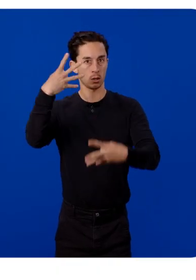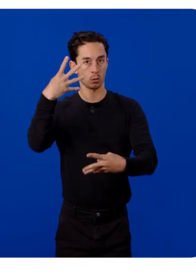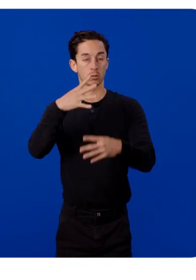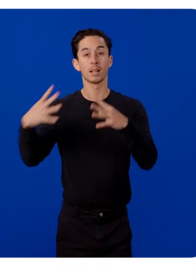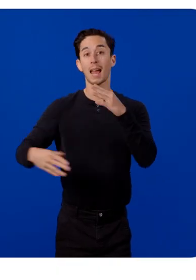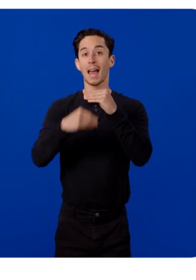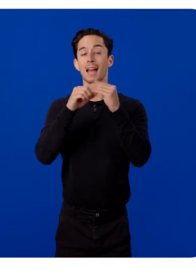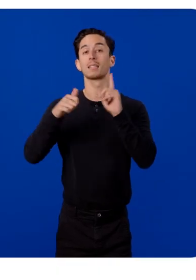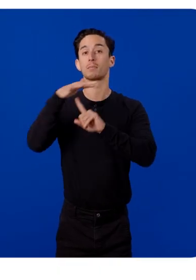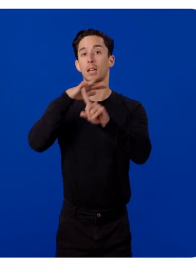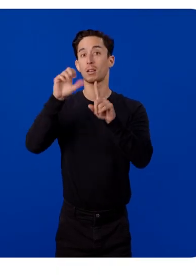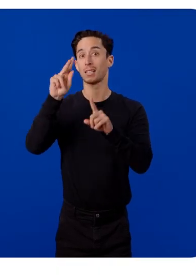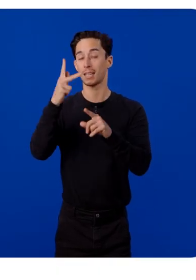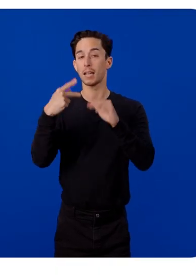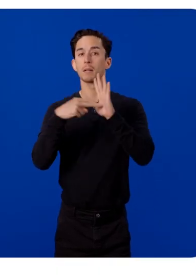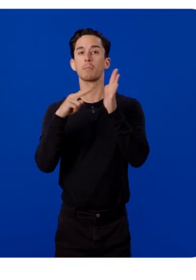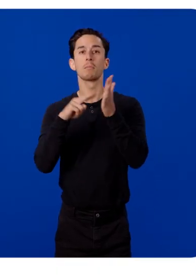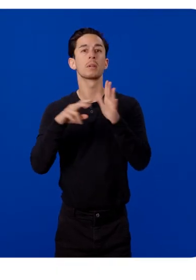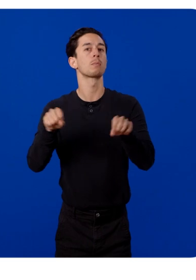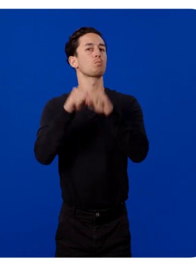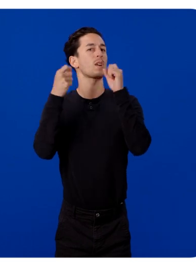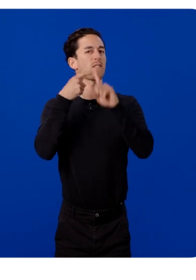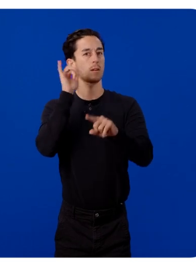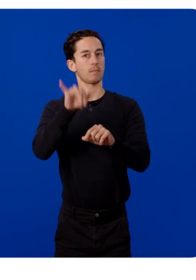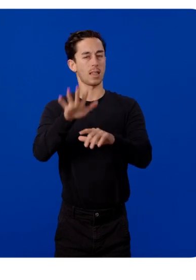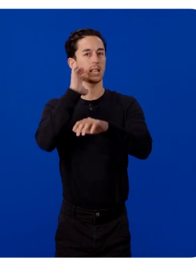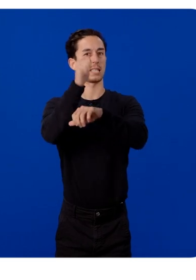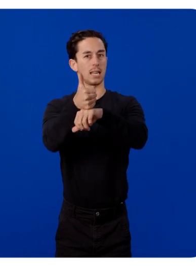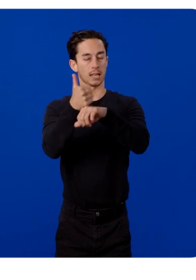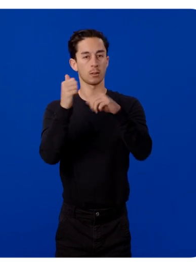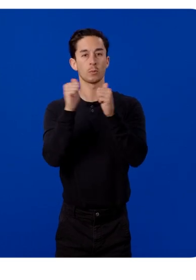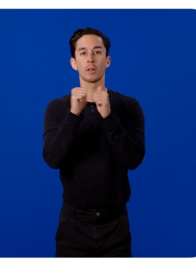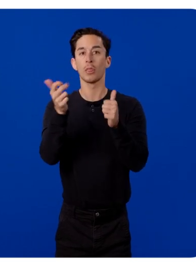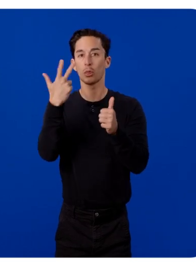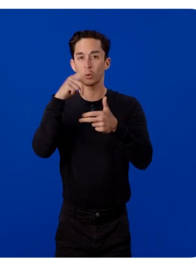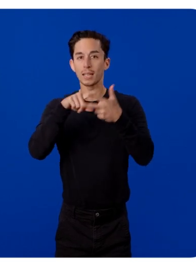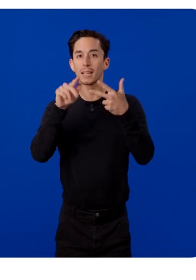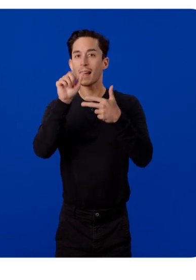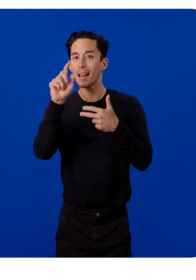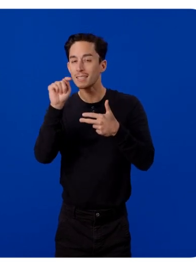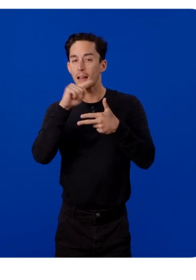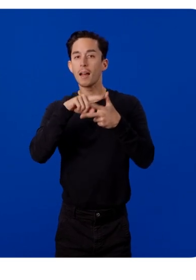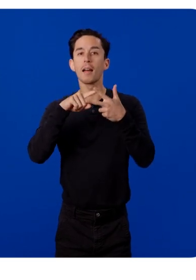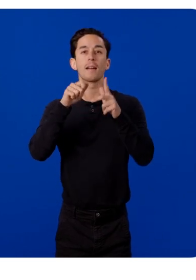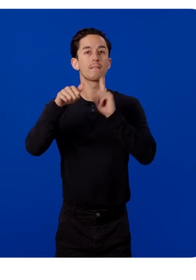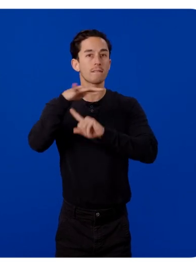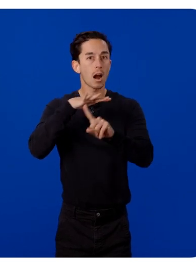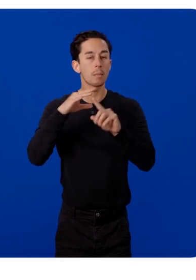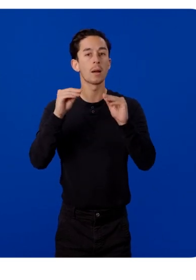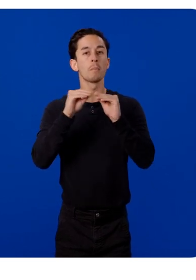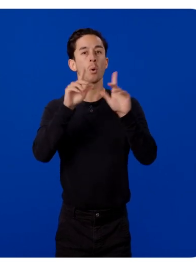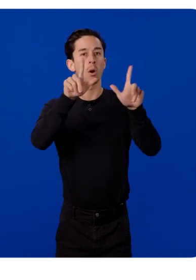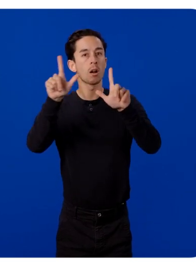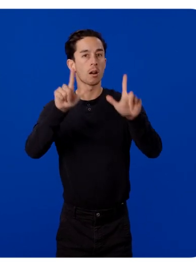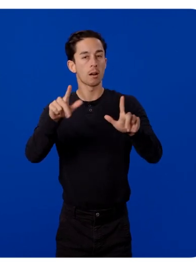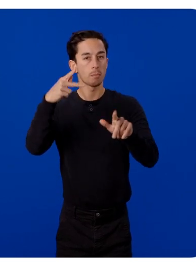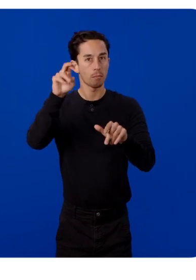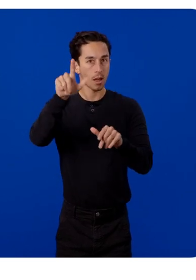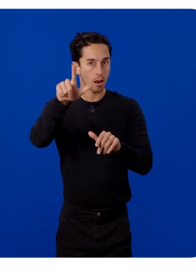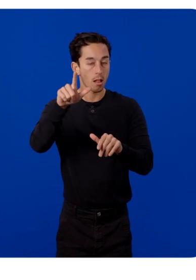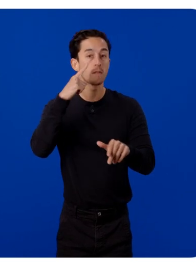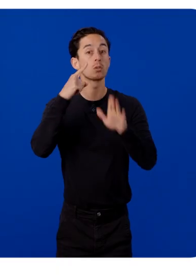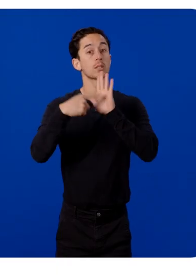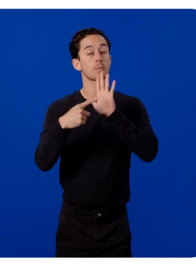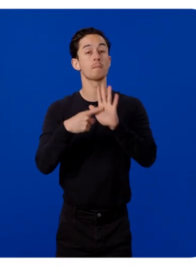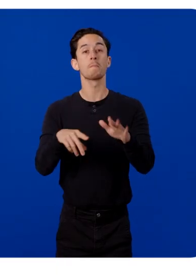SDK to your Android project lets you break out of that panel with 3D assets, environments, or even just more panels. For